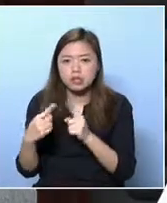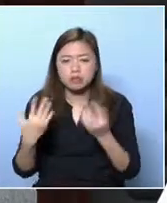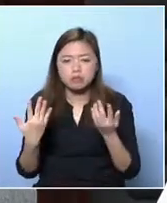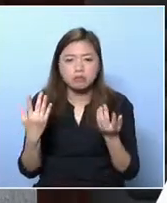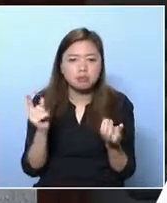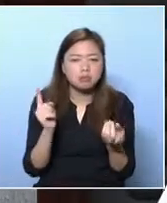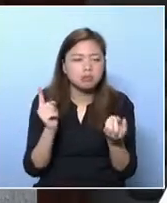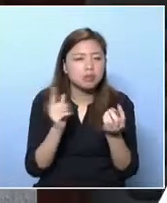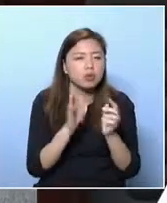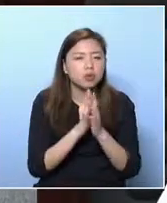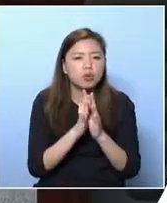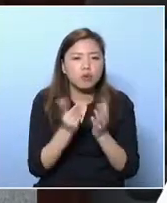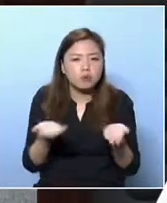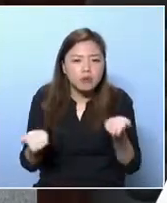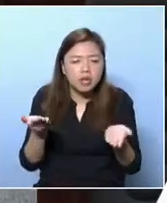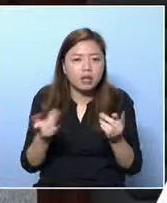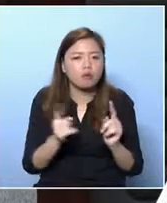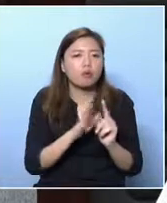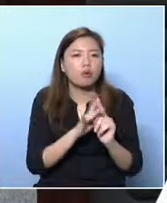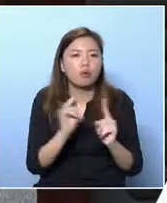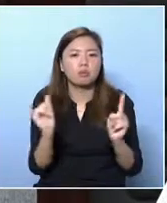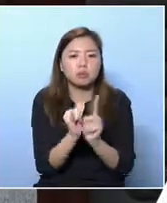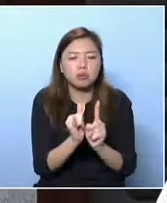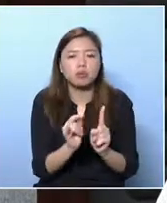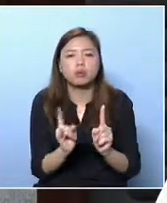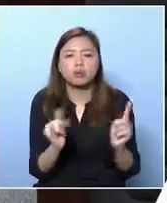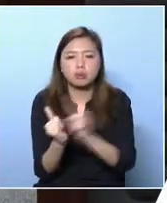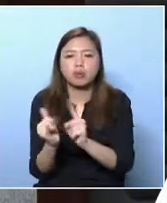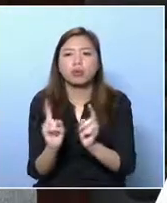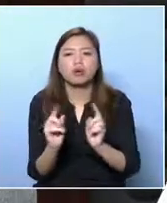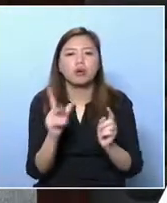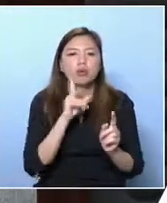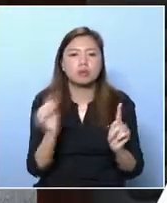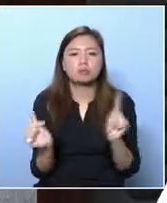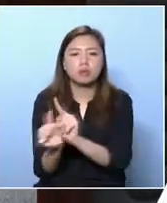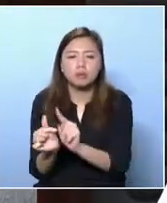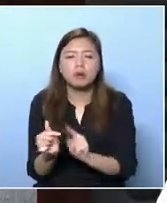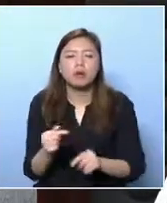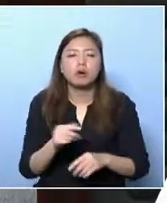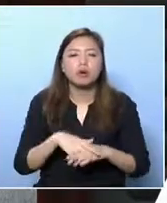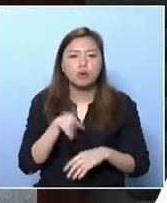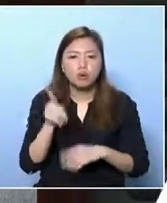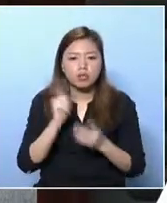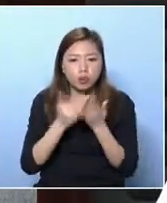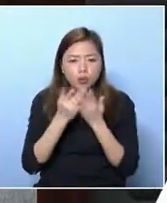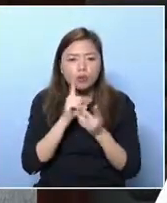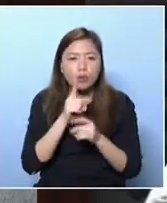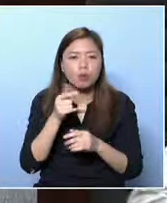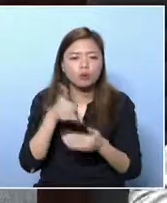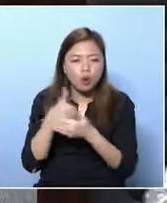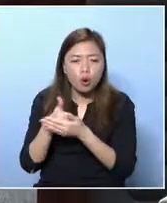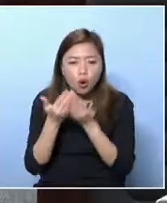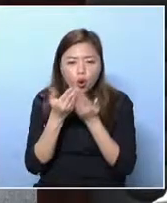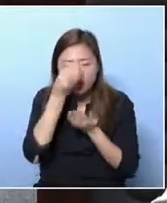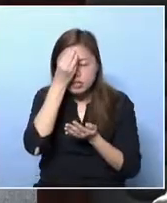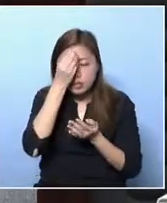service on homework, but the manning ratio is 1 to 6, 1 to 10. Just imagine